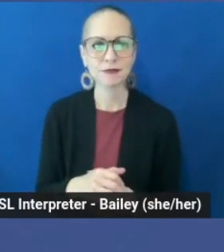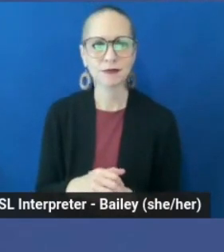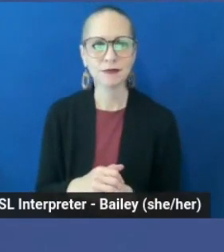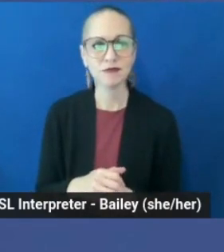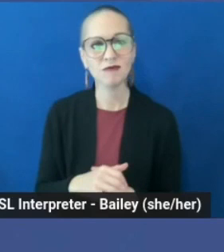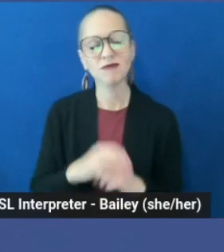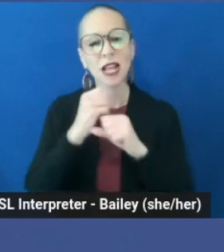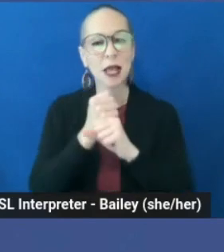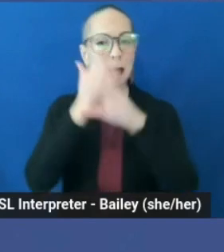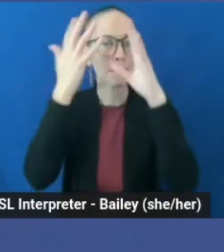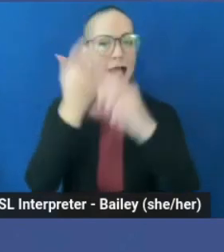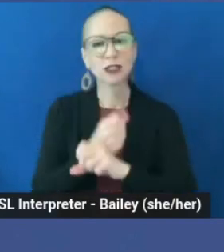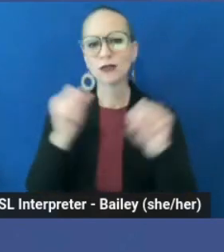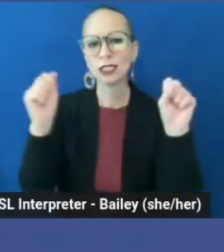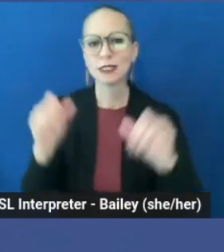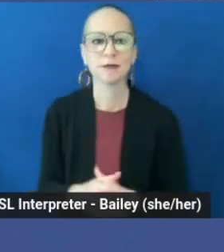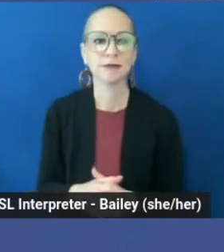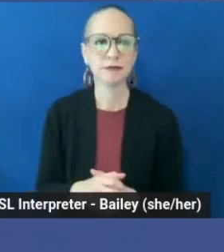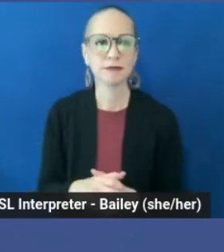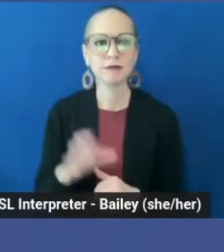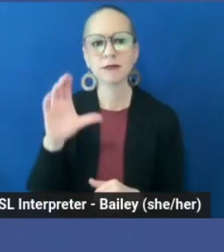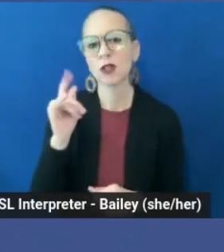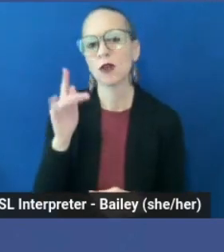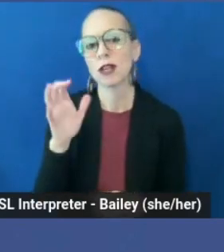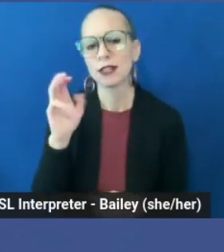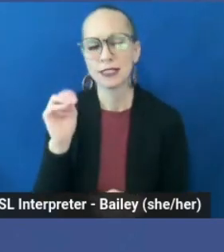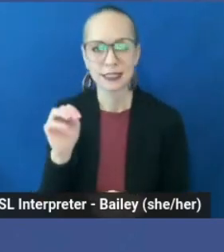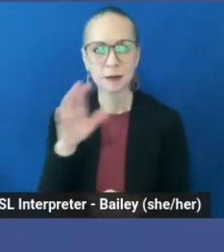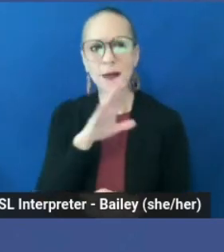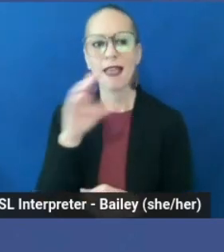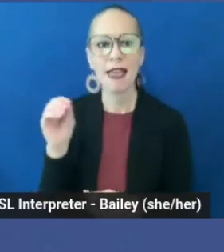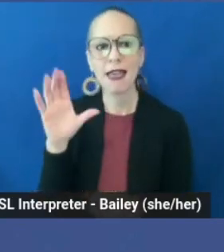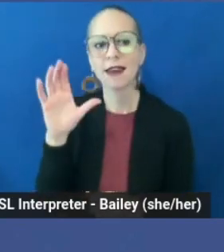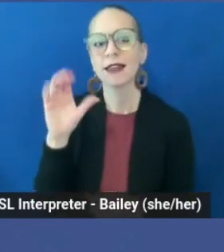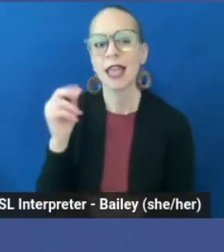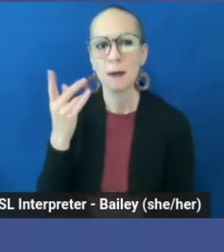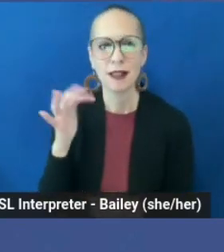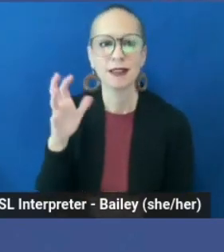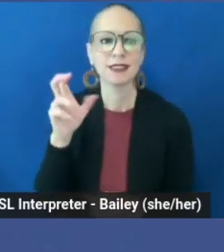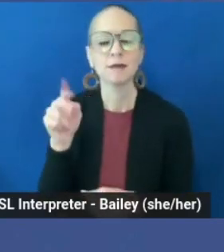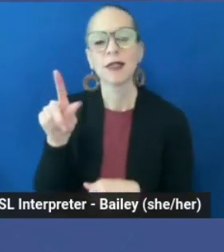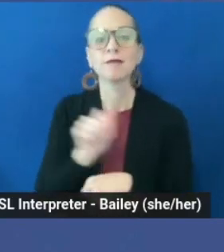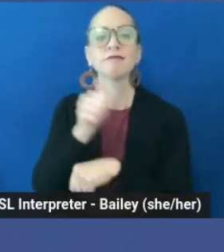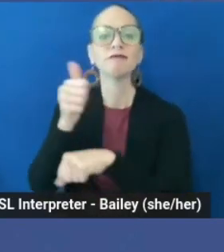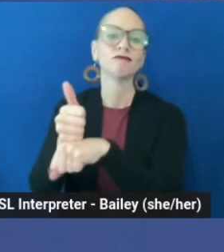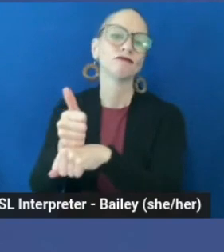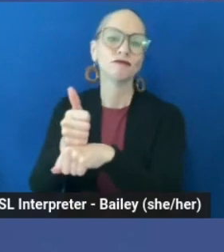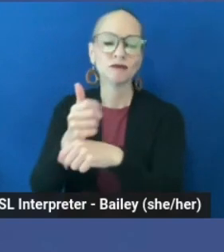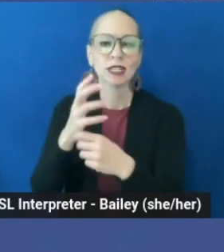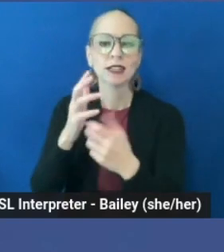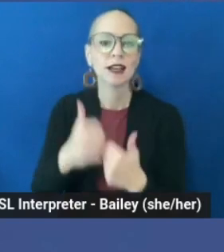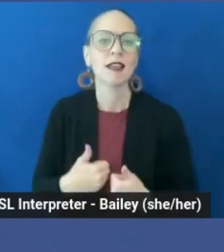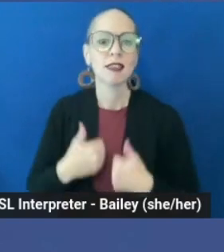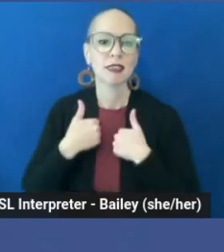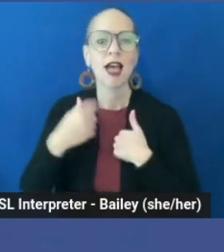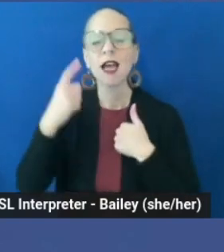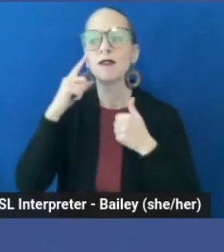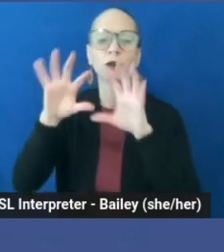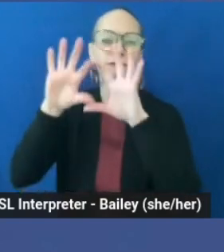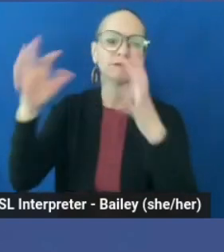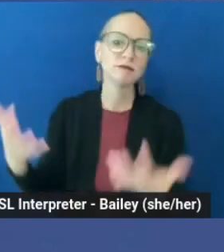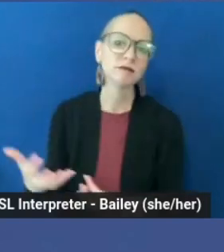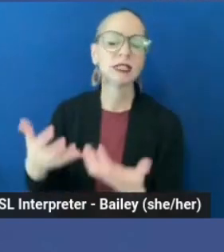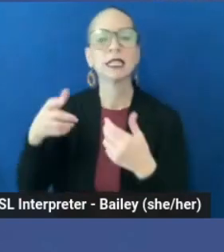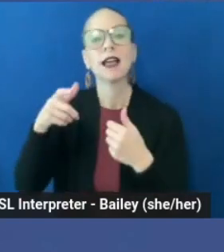Imagine freedom. Colonialism and capitalism warp life on this beautiful, abundant earth into trappings of scarcity and